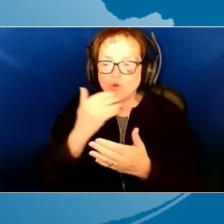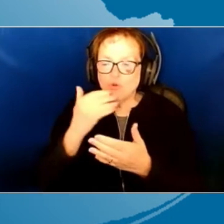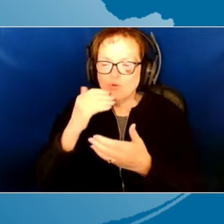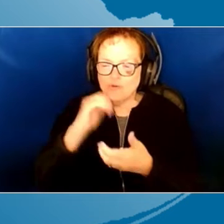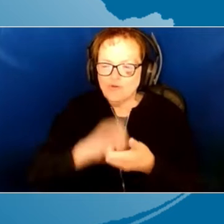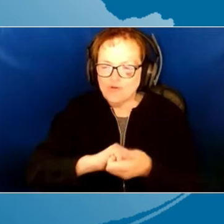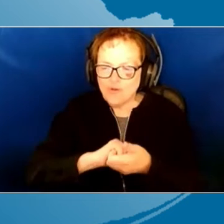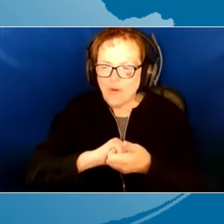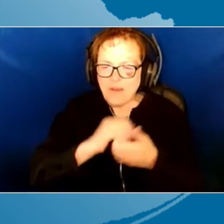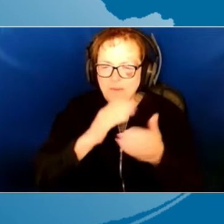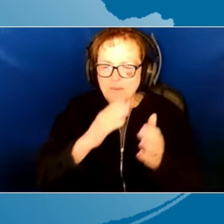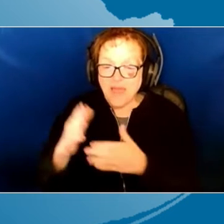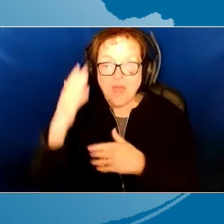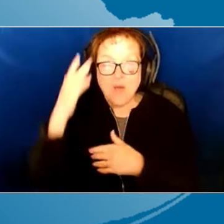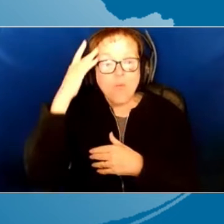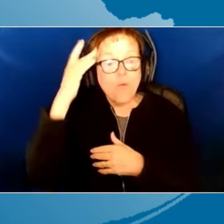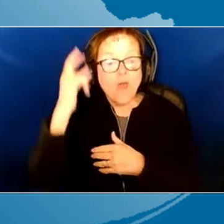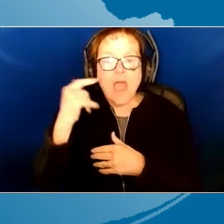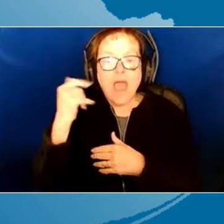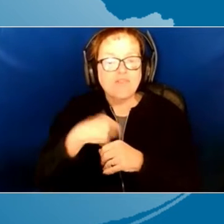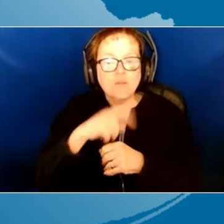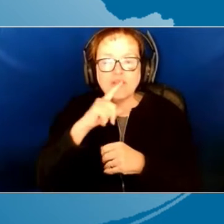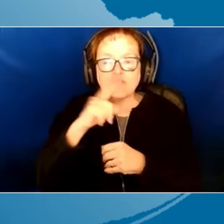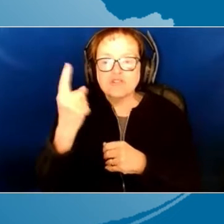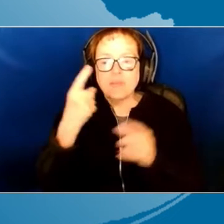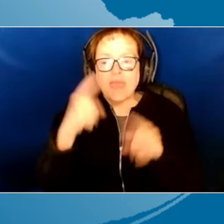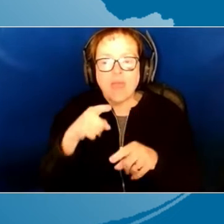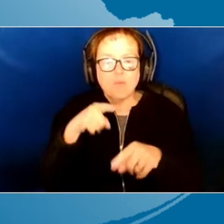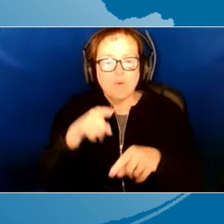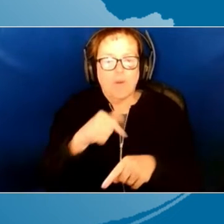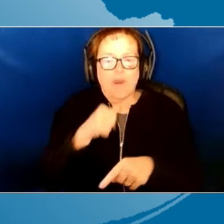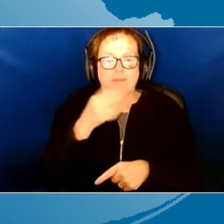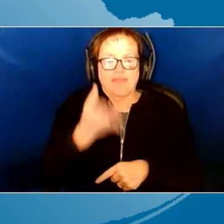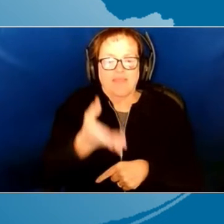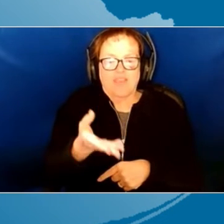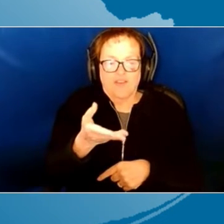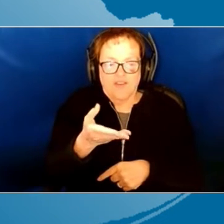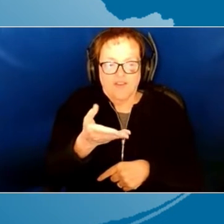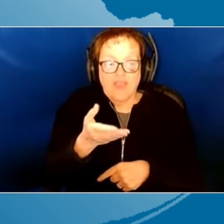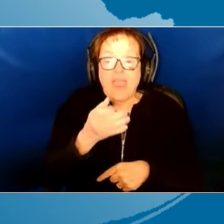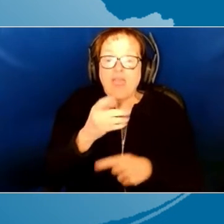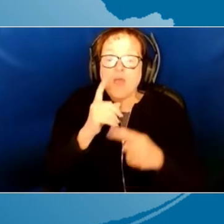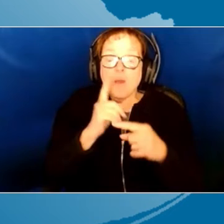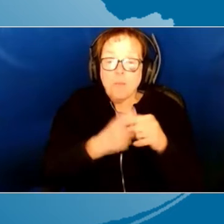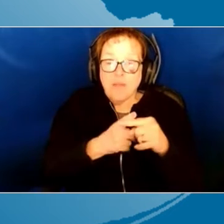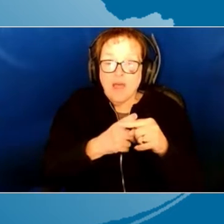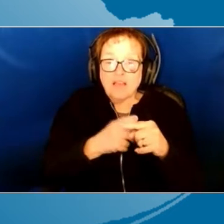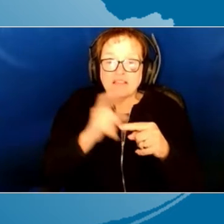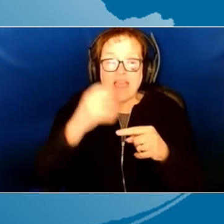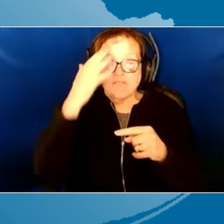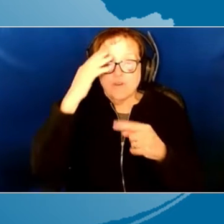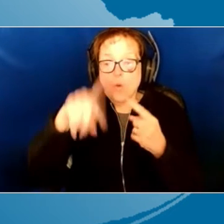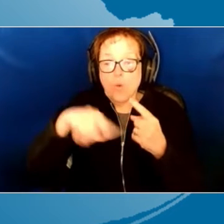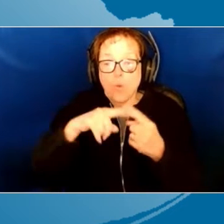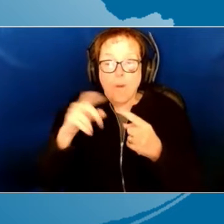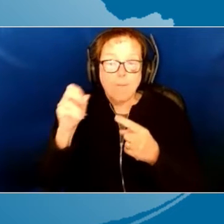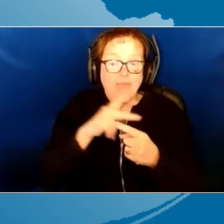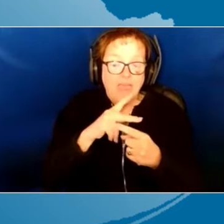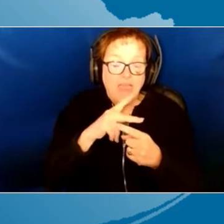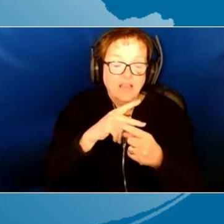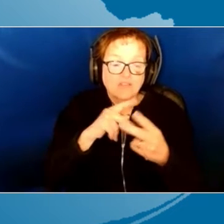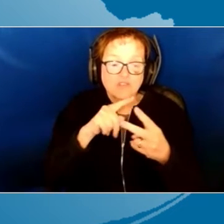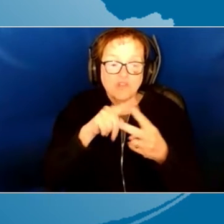Because I've got to ensure that something's going to be happening when I'm not there. And I've got to know when I'm supposed to come back. So it's a two